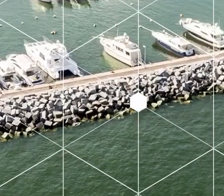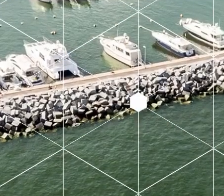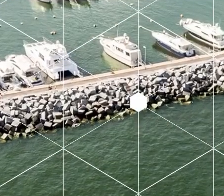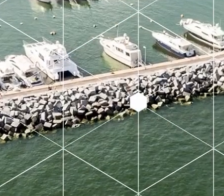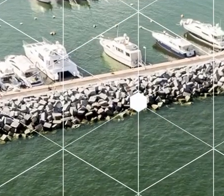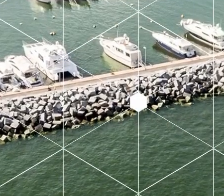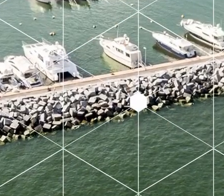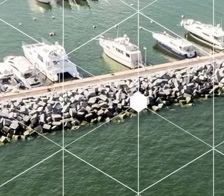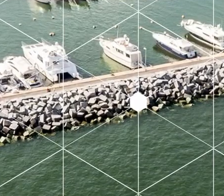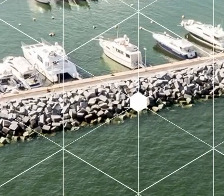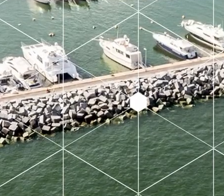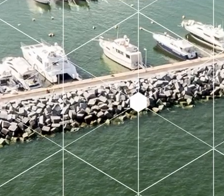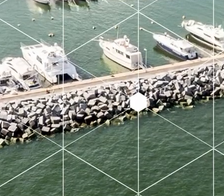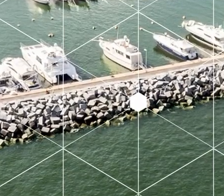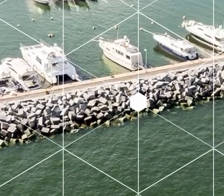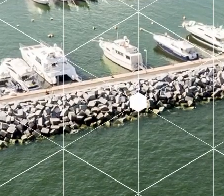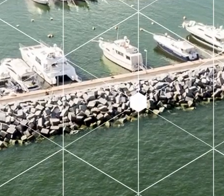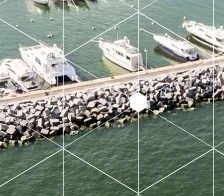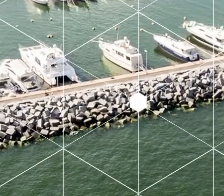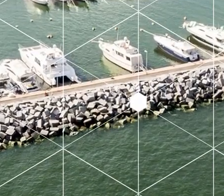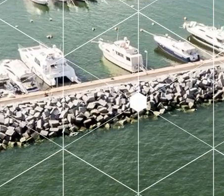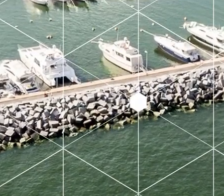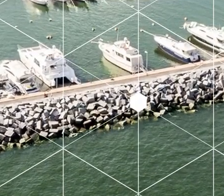Gracias por